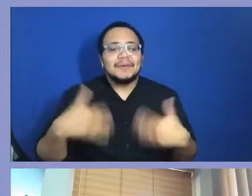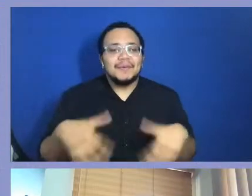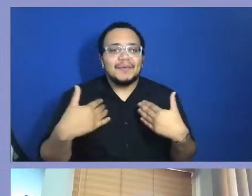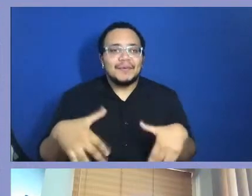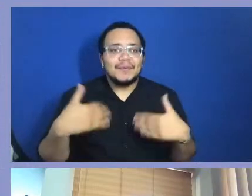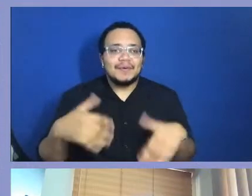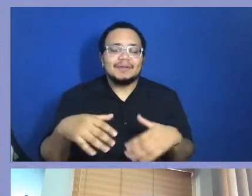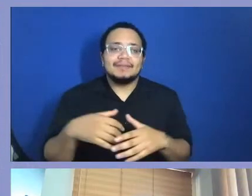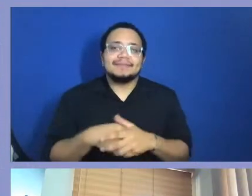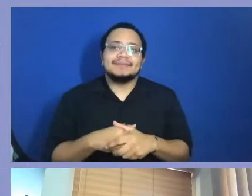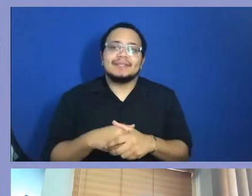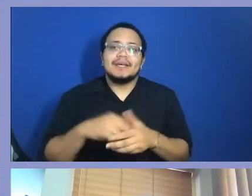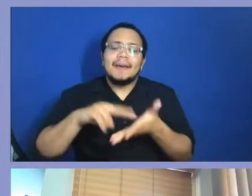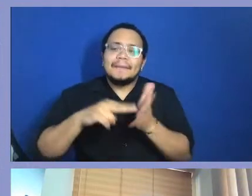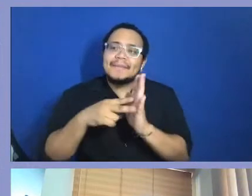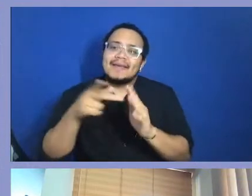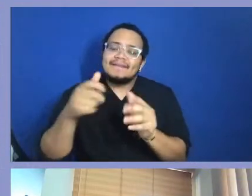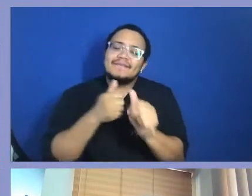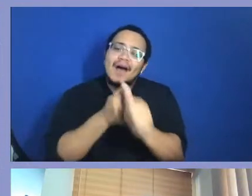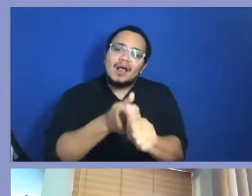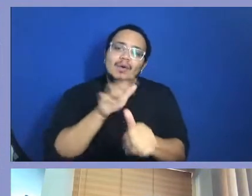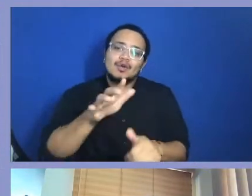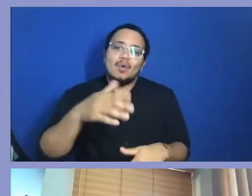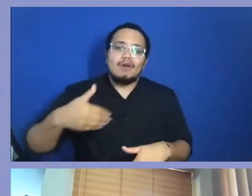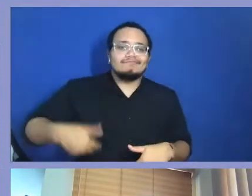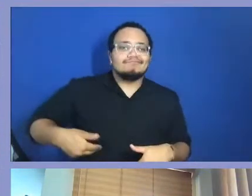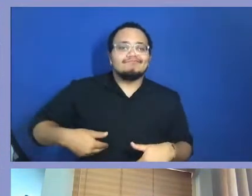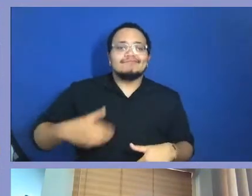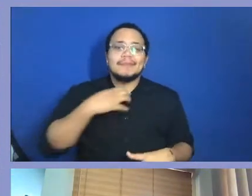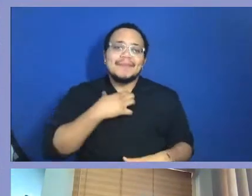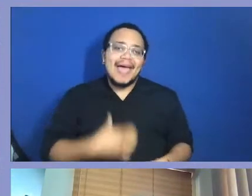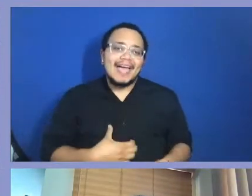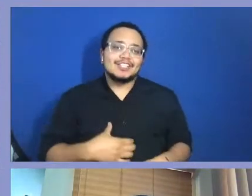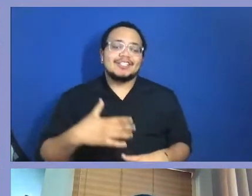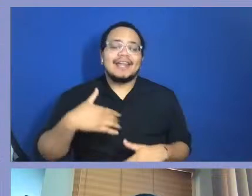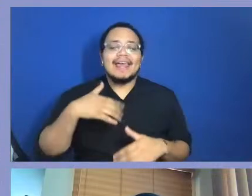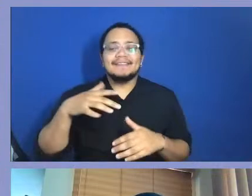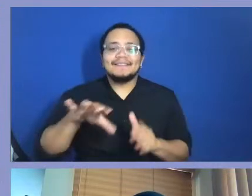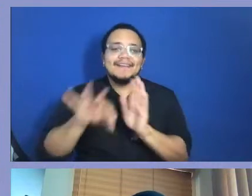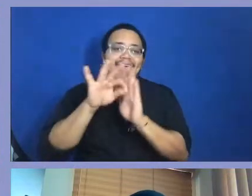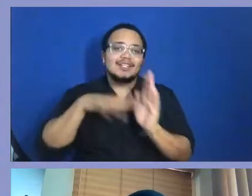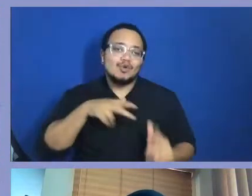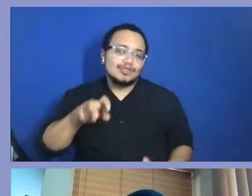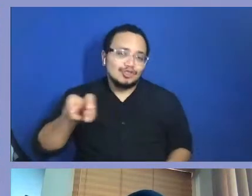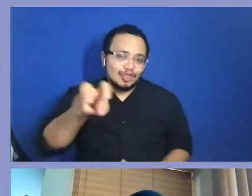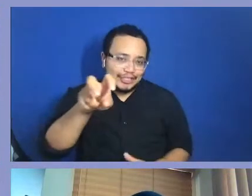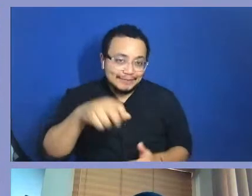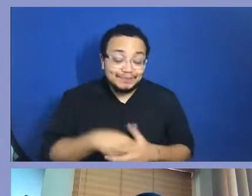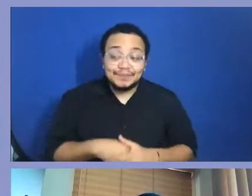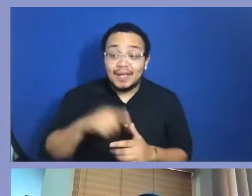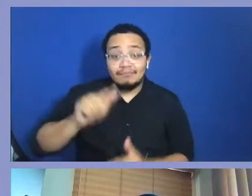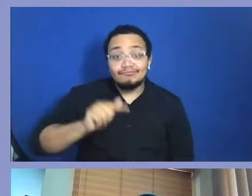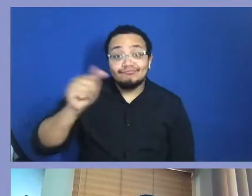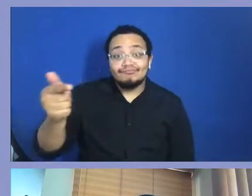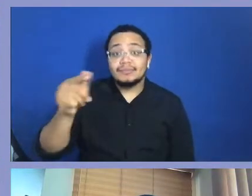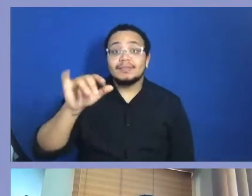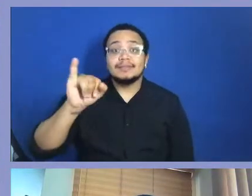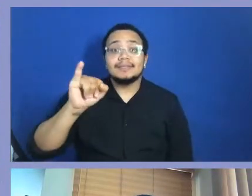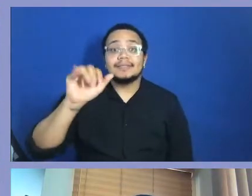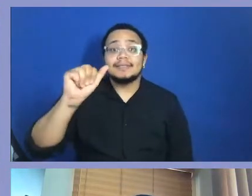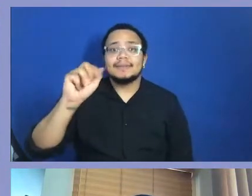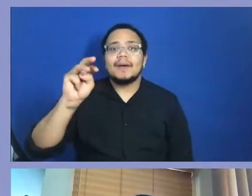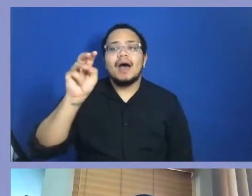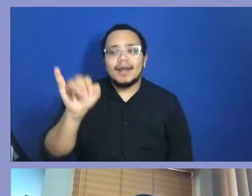what fulfills you and allowing that to become your journey. And Imani, I know we talked a little bit about what got you on your path already.